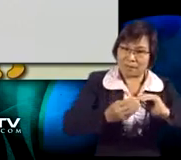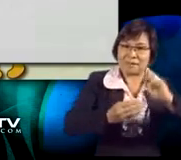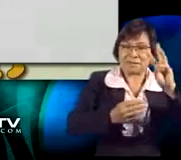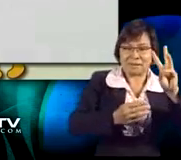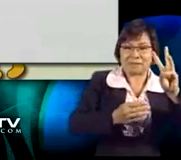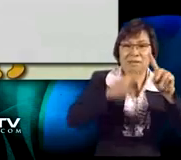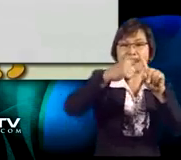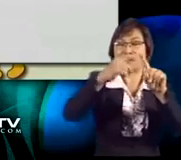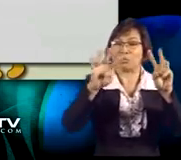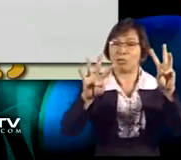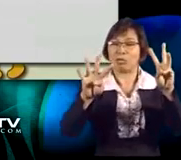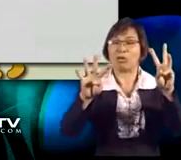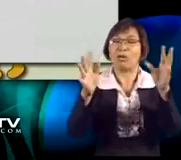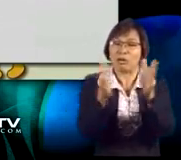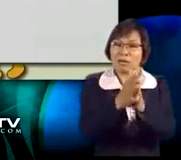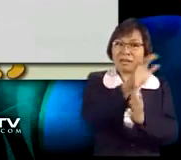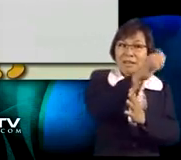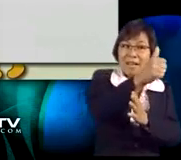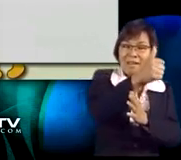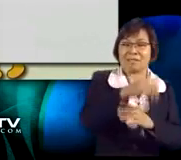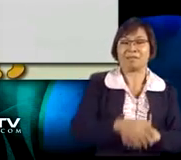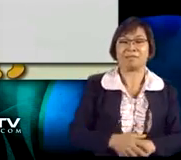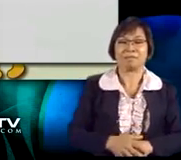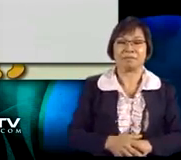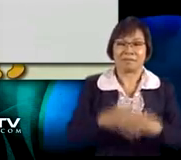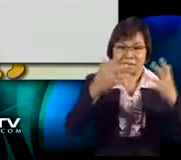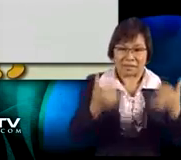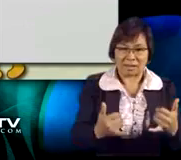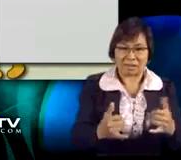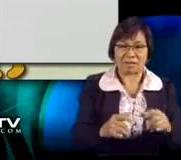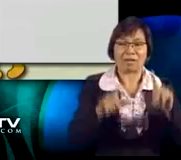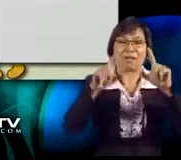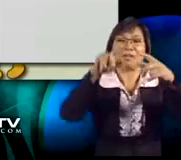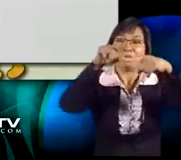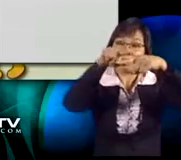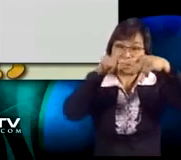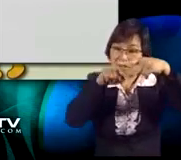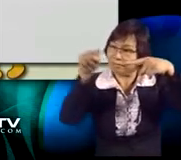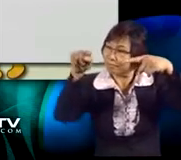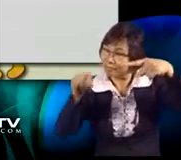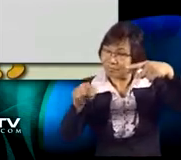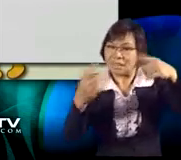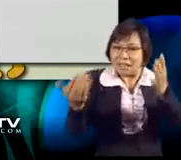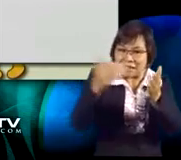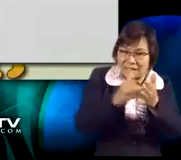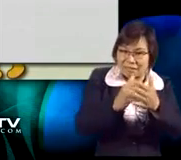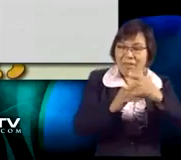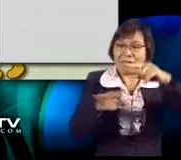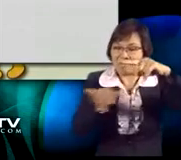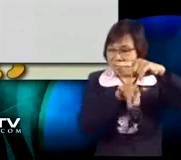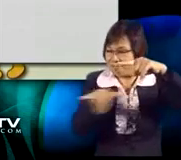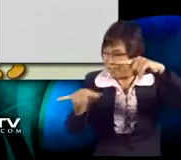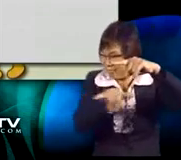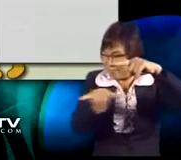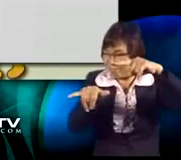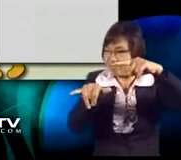We start by adding the whole numbers. 6 plus 4 equals 10. Now, we look